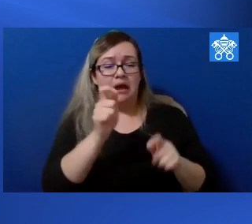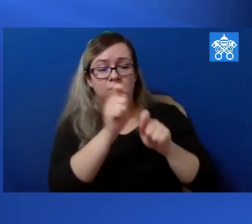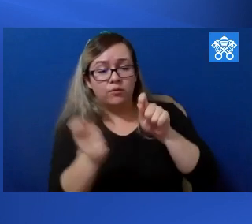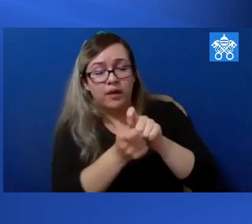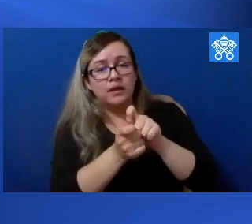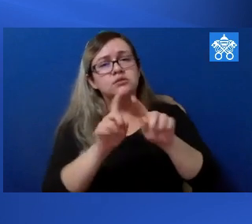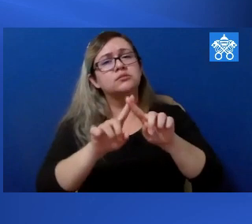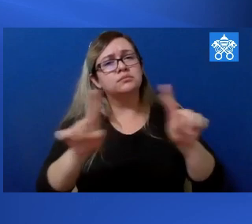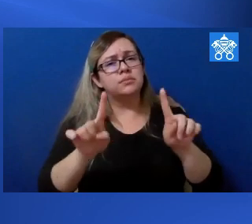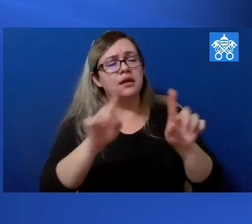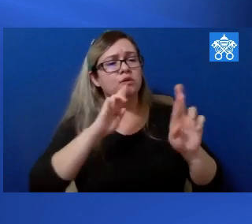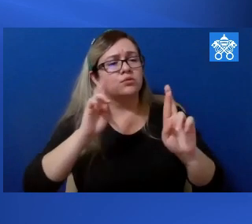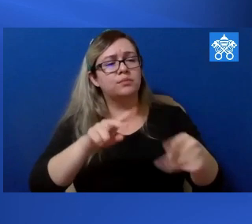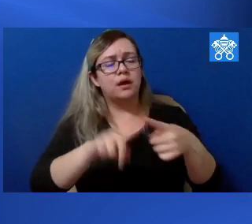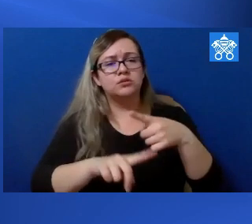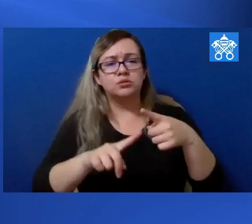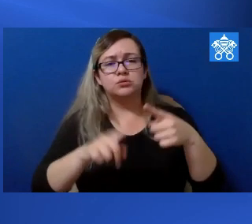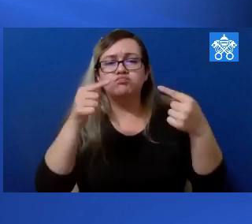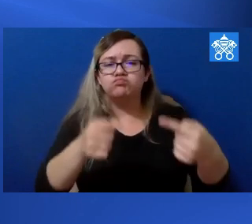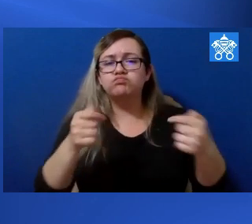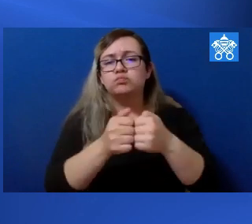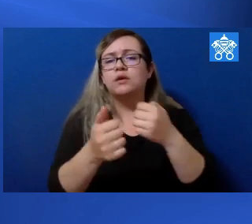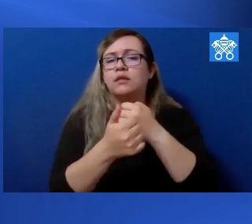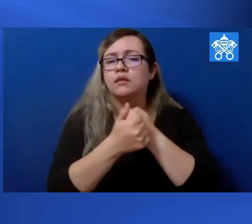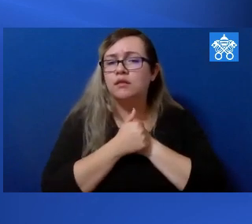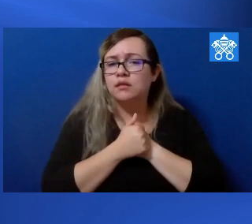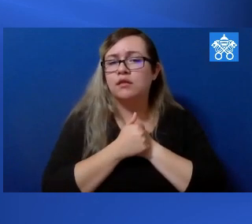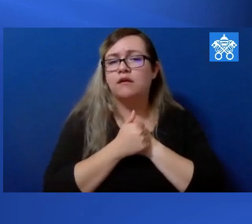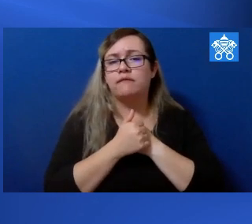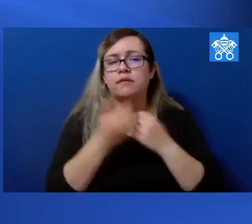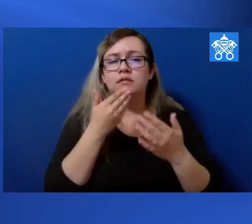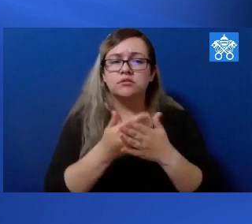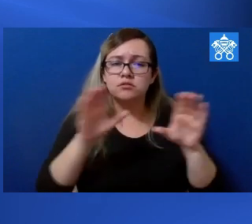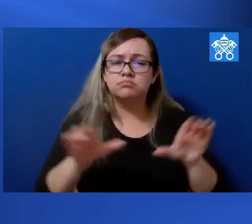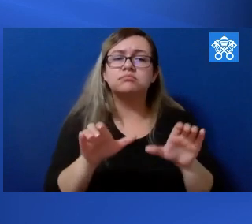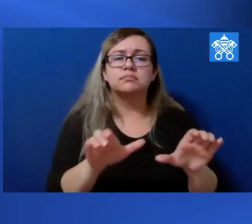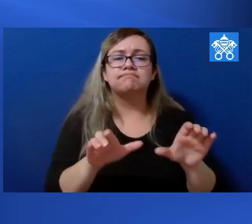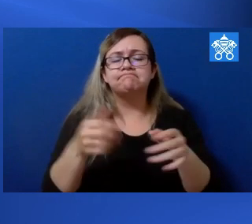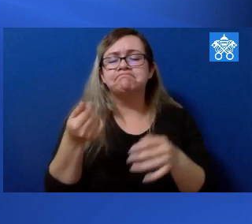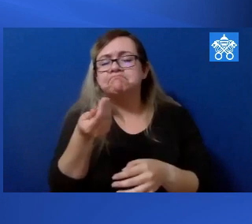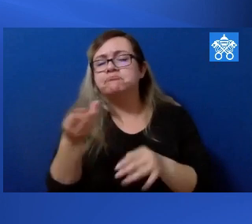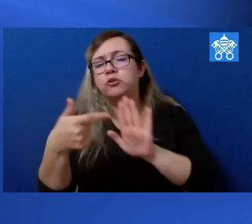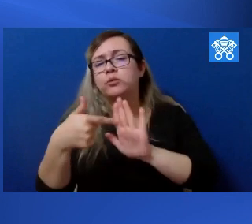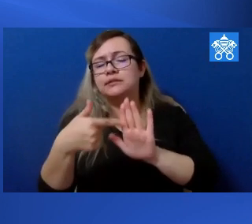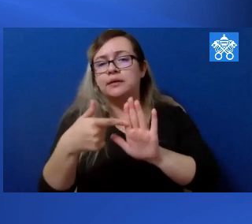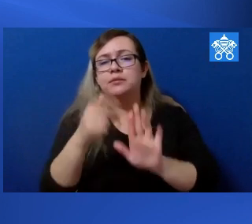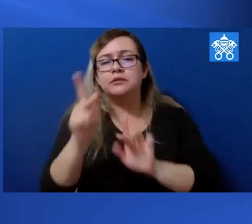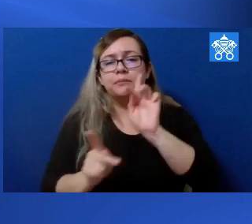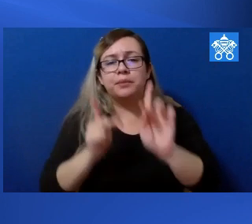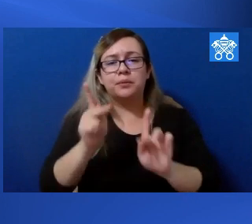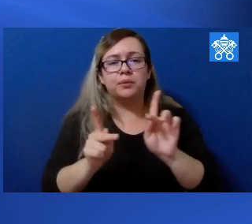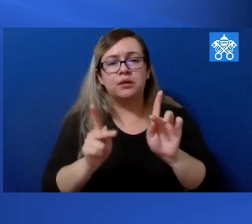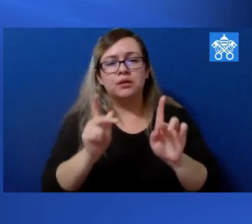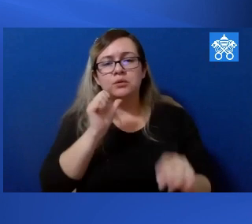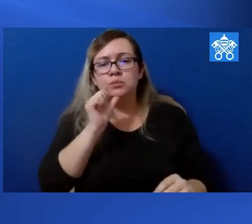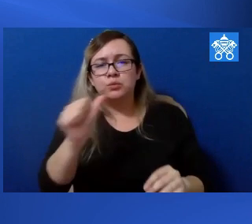to evil with good, finding the strength to forgive and the courage to begin again. These are only a few examples of people